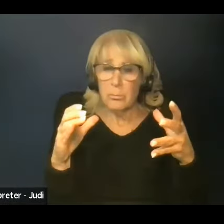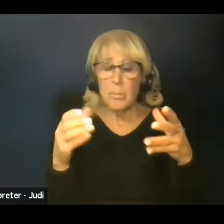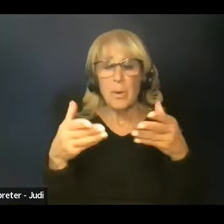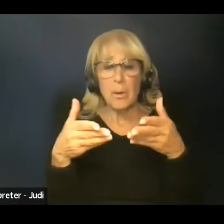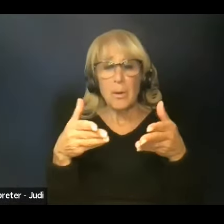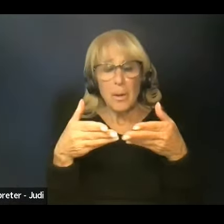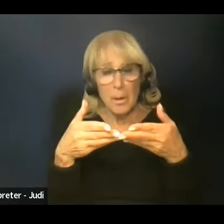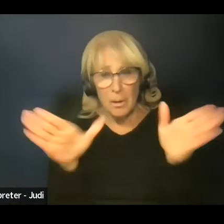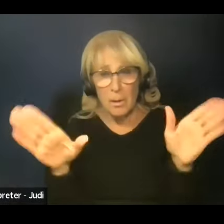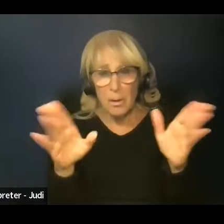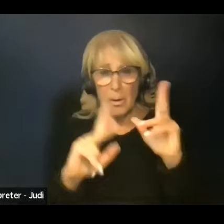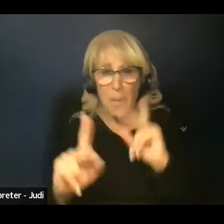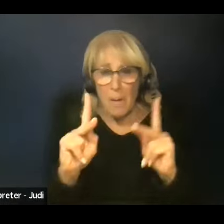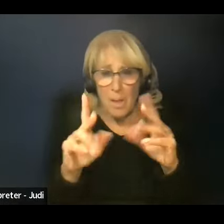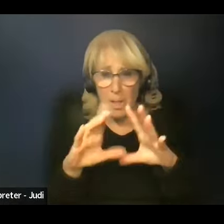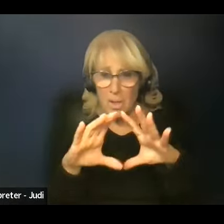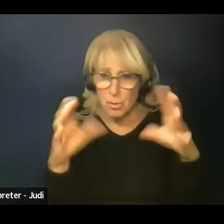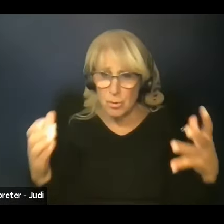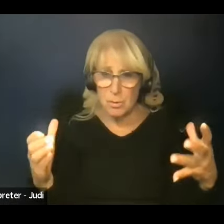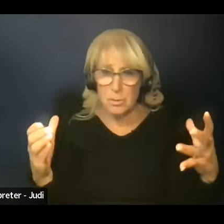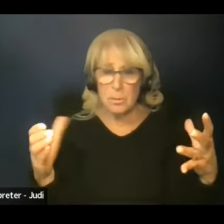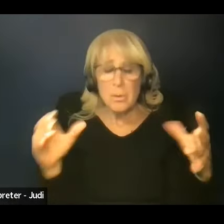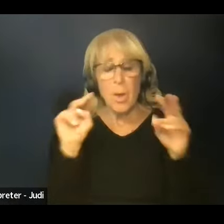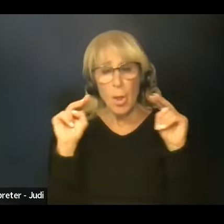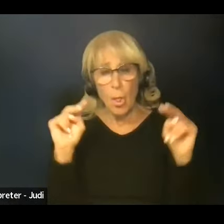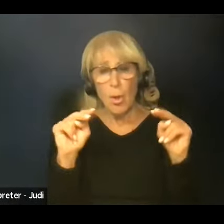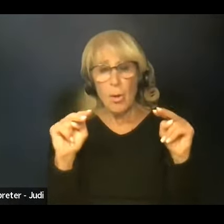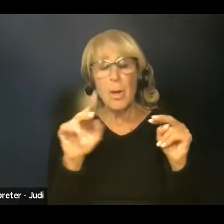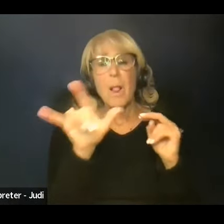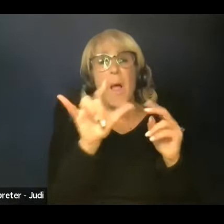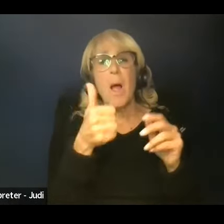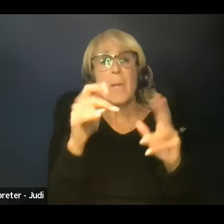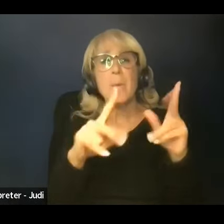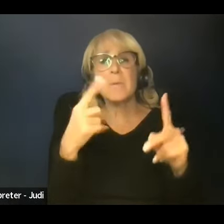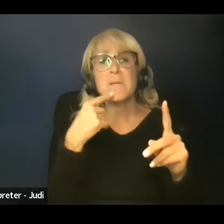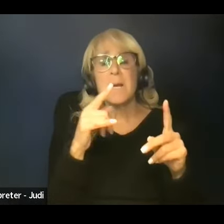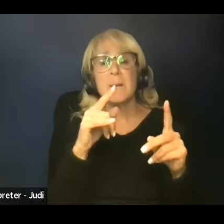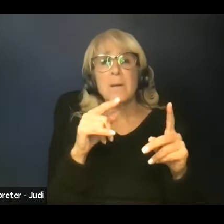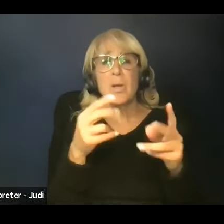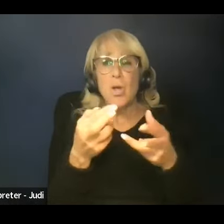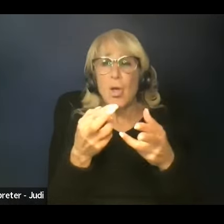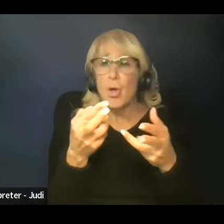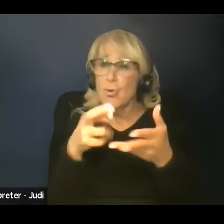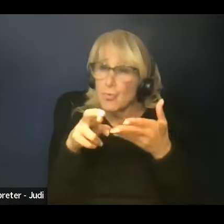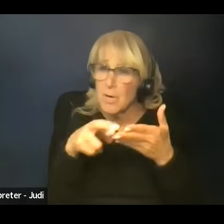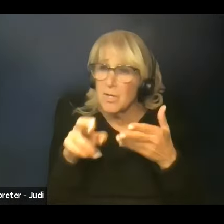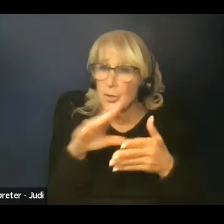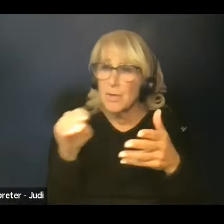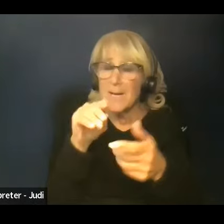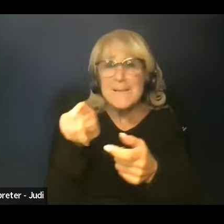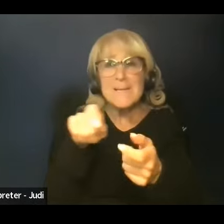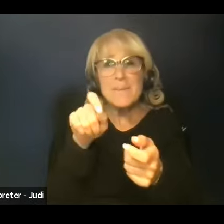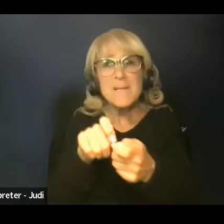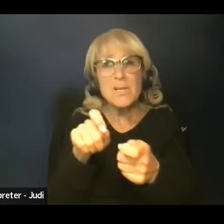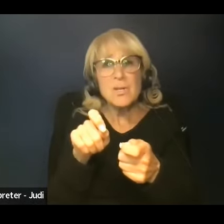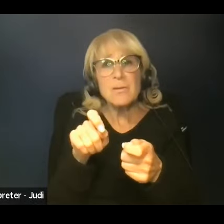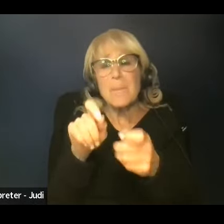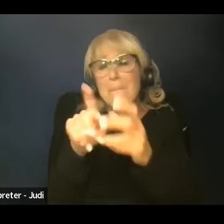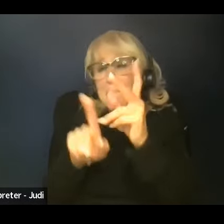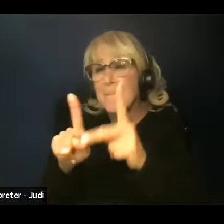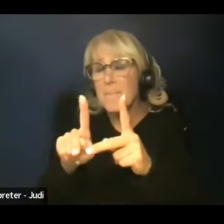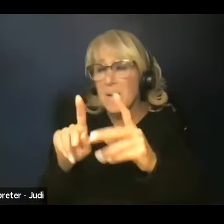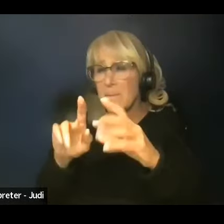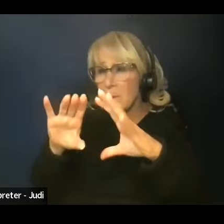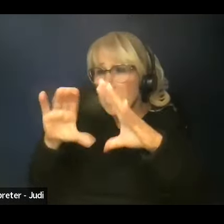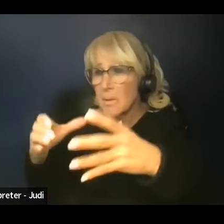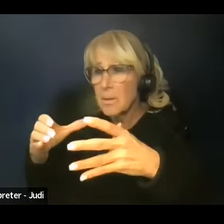so, like I said, like, like others have said is, about the research on the specific, uh, population and the